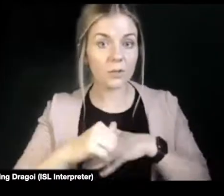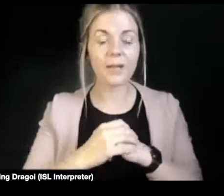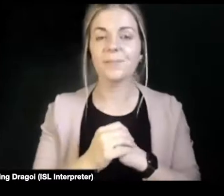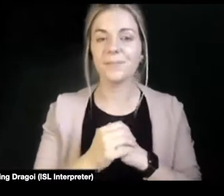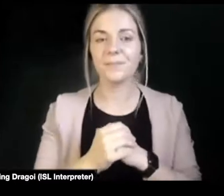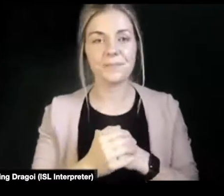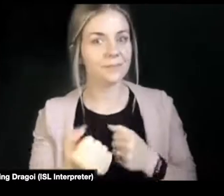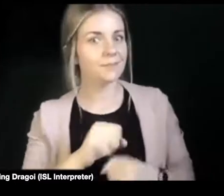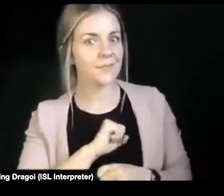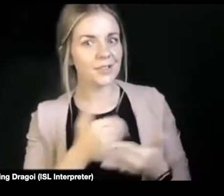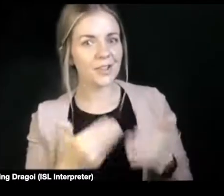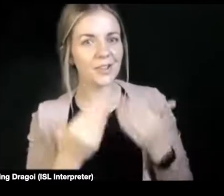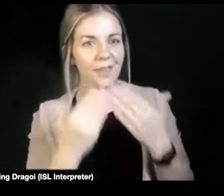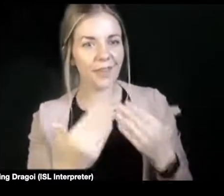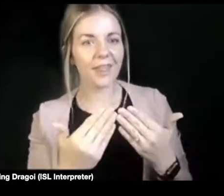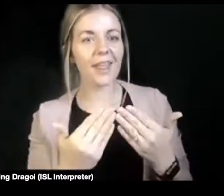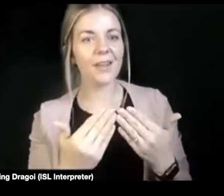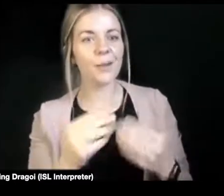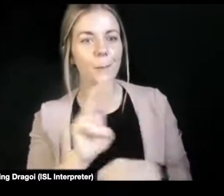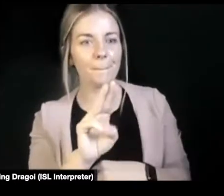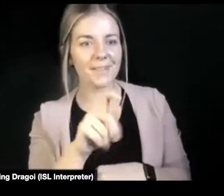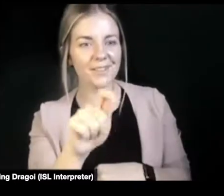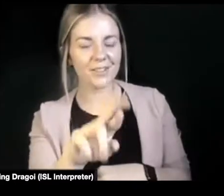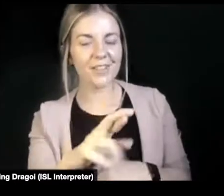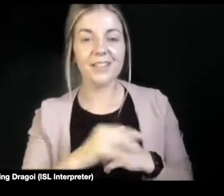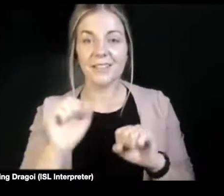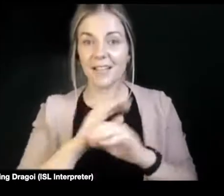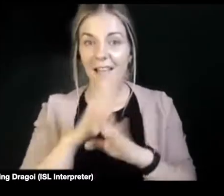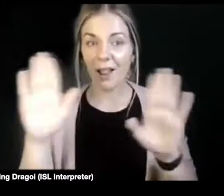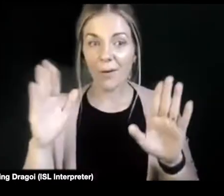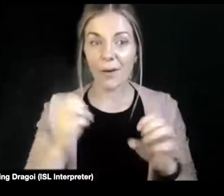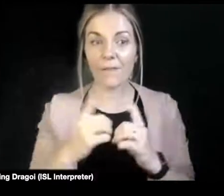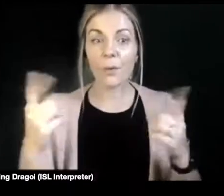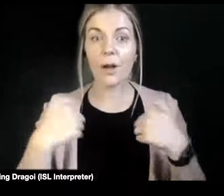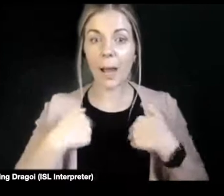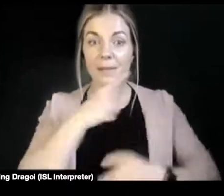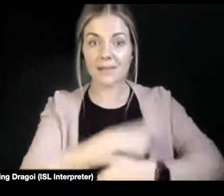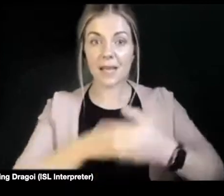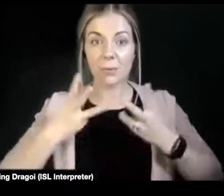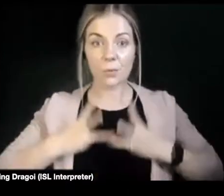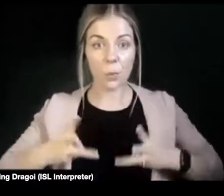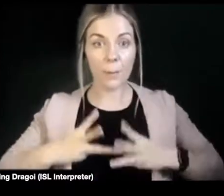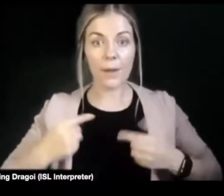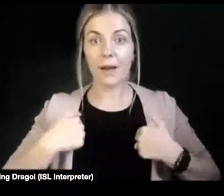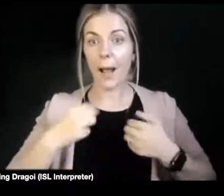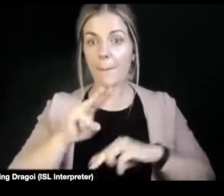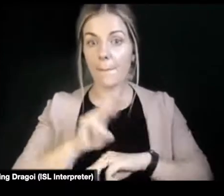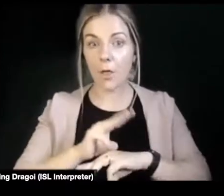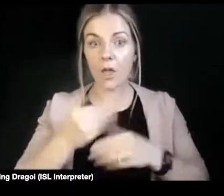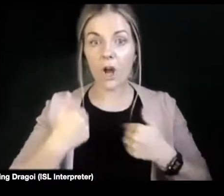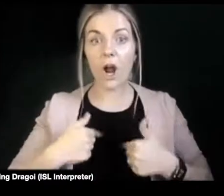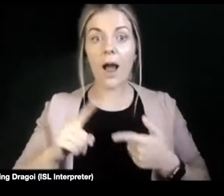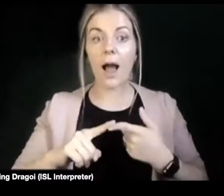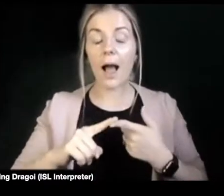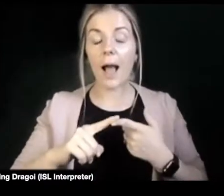Hi. Thanks, Peter. And hello, everybody. Yeah. Well, I'm a disabled woman. I'm a mother. I'm Indian and Irish.